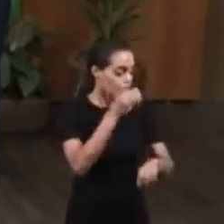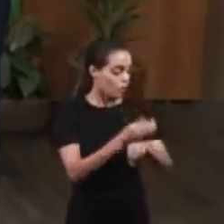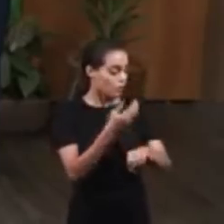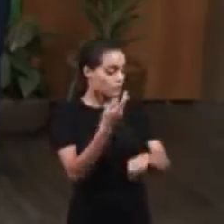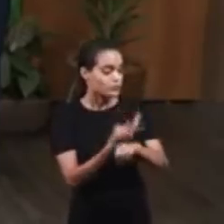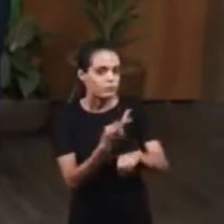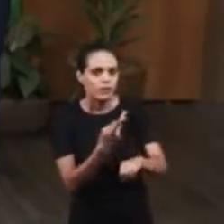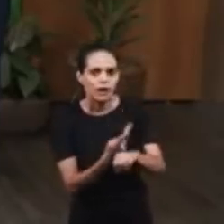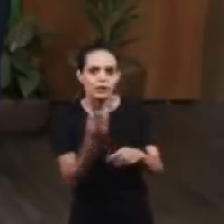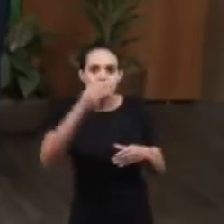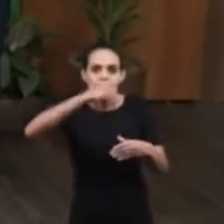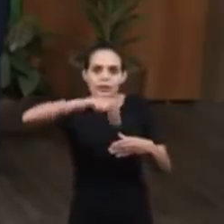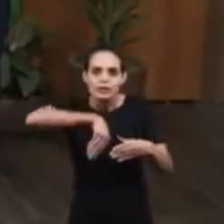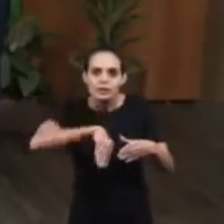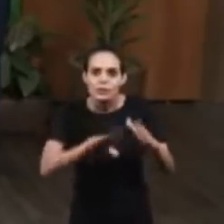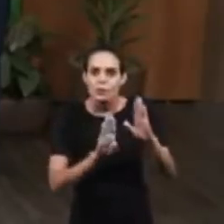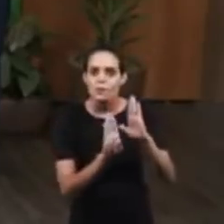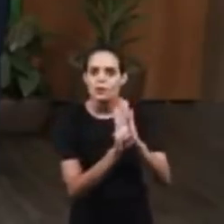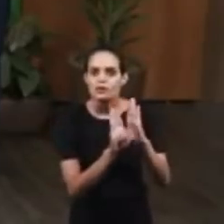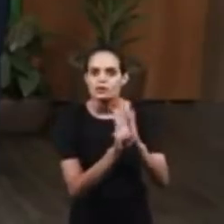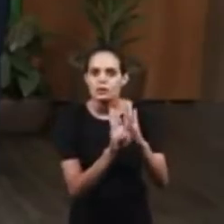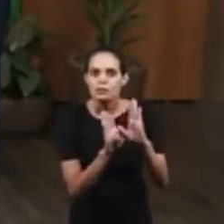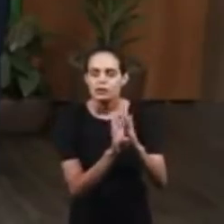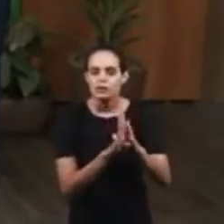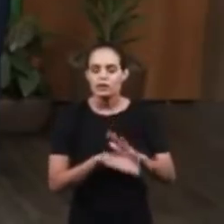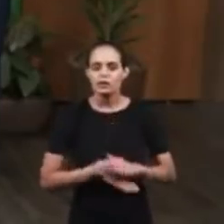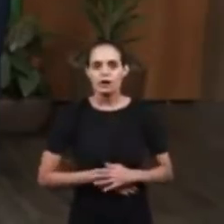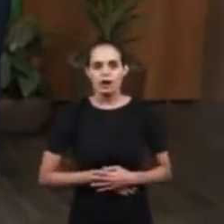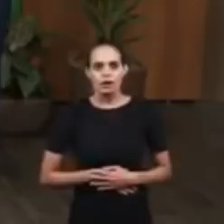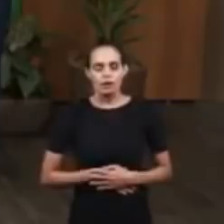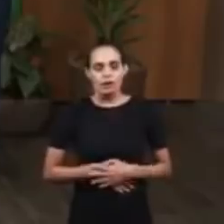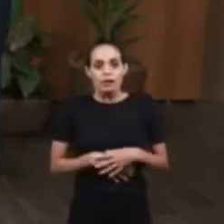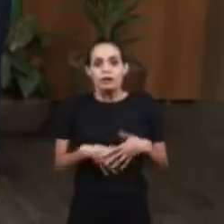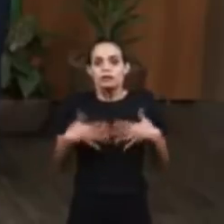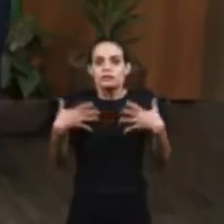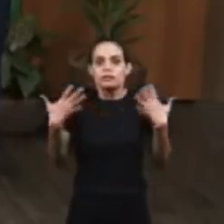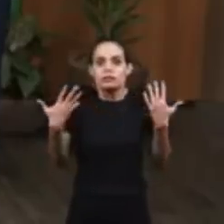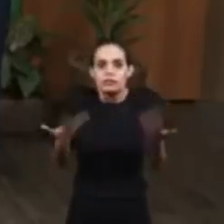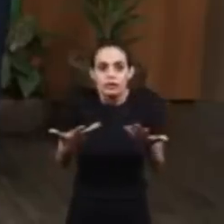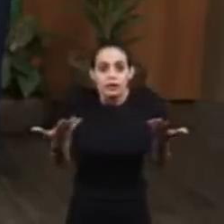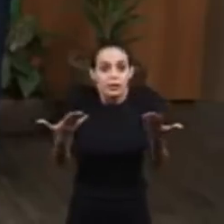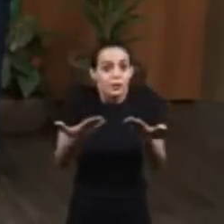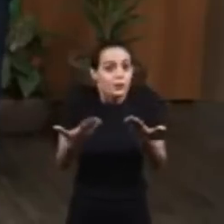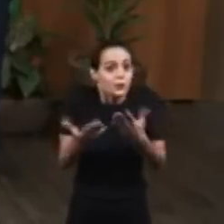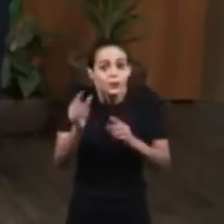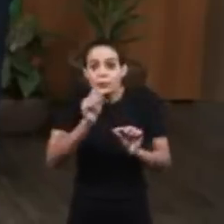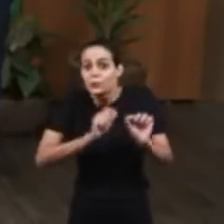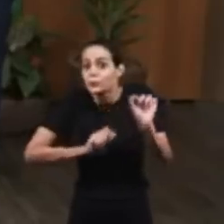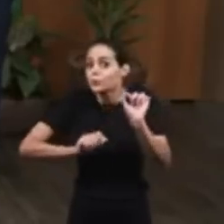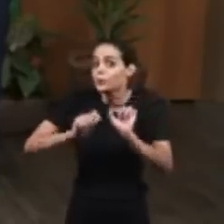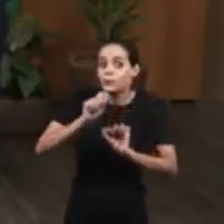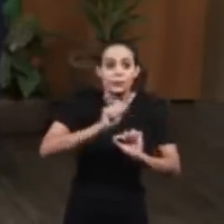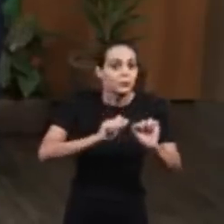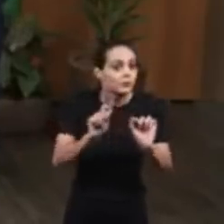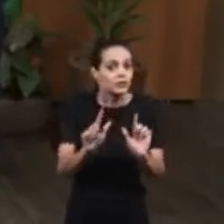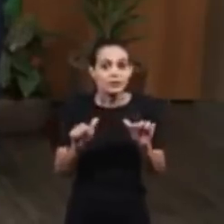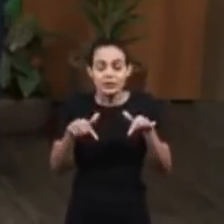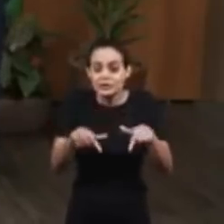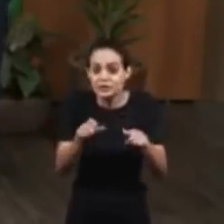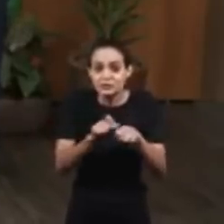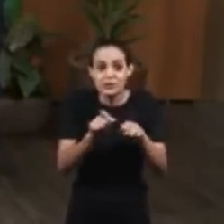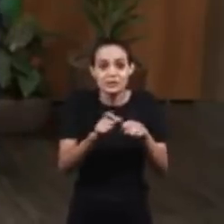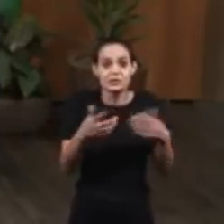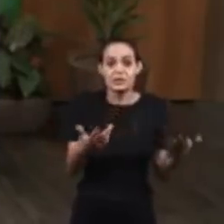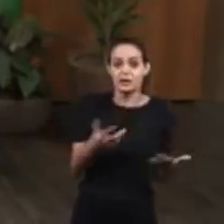their youngest brother Benjamin. What would they do now? All of their